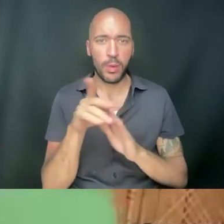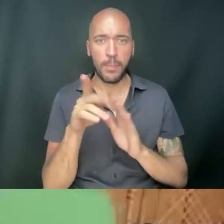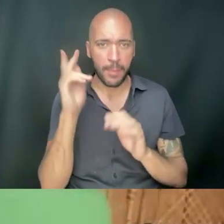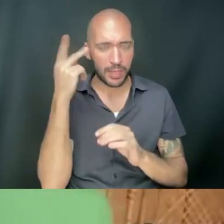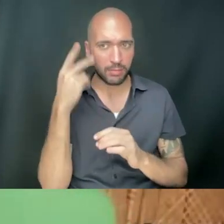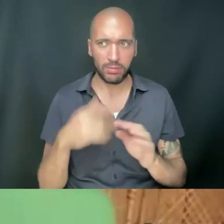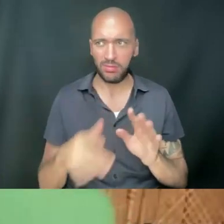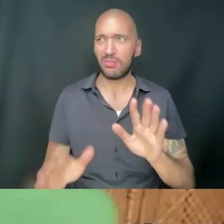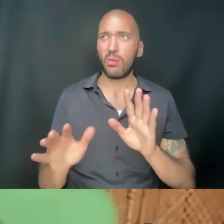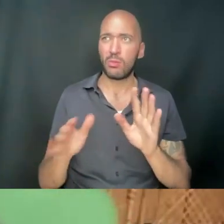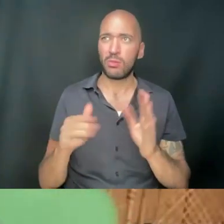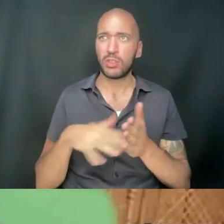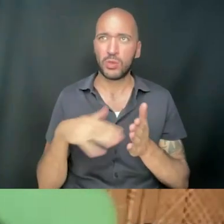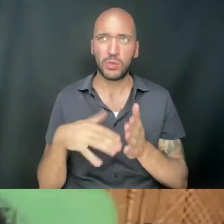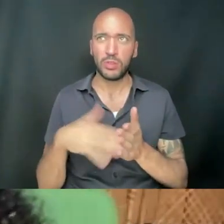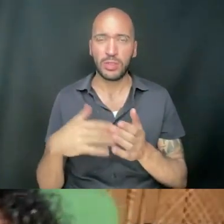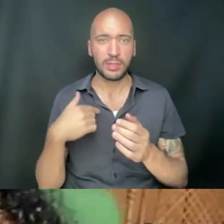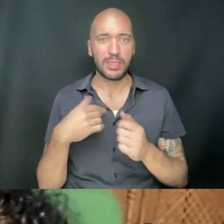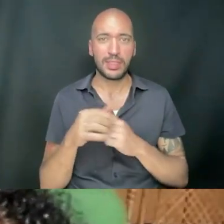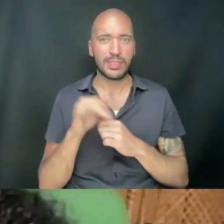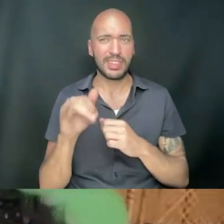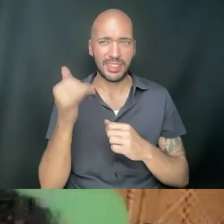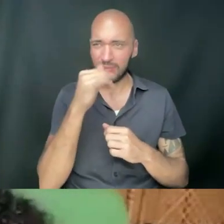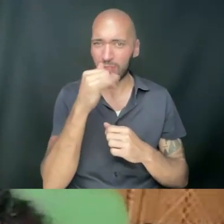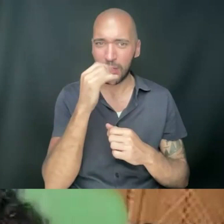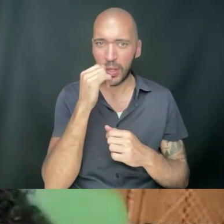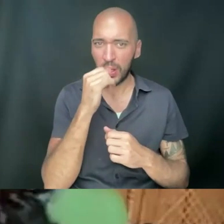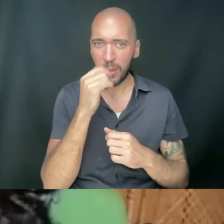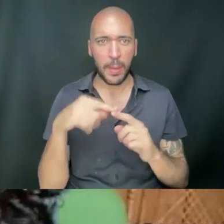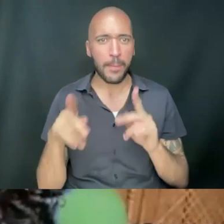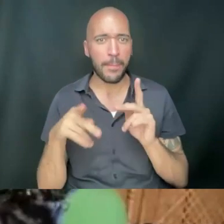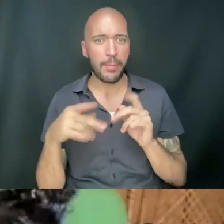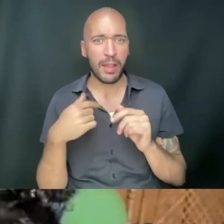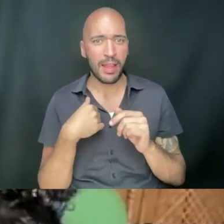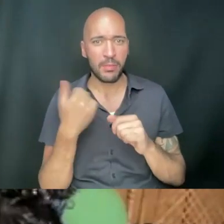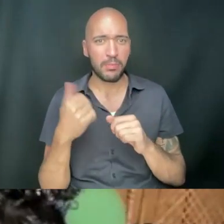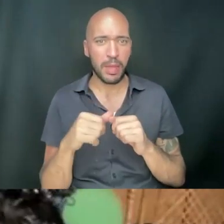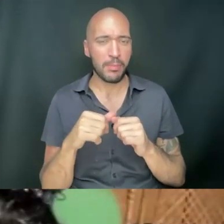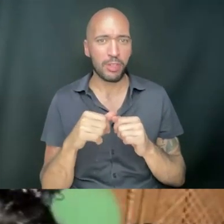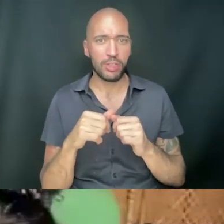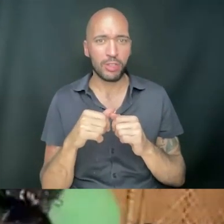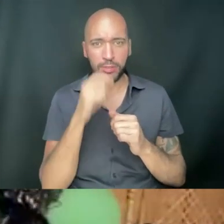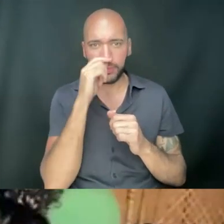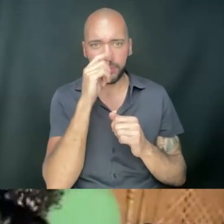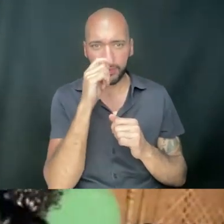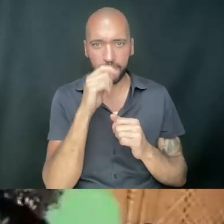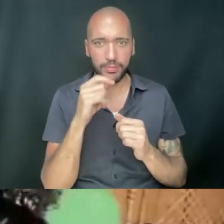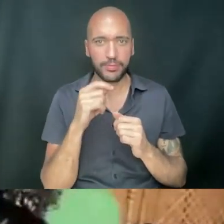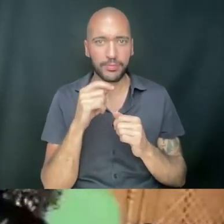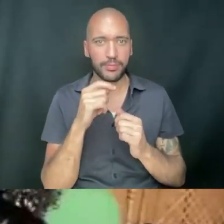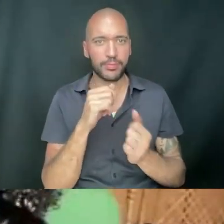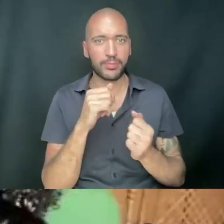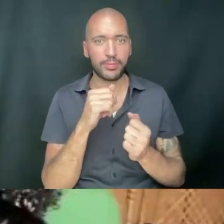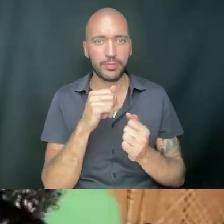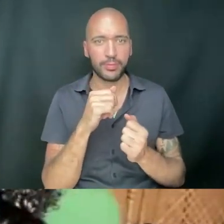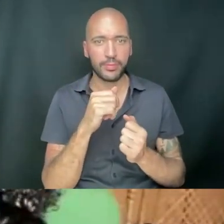and you're like, whoa, excuse me, that's bananas, right? And then you encounter people who are, like, I remember encountering, I was in